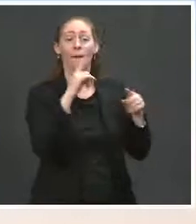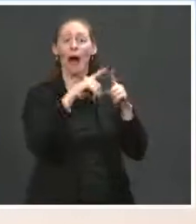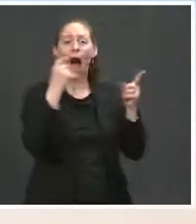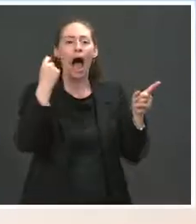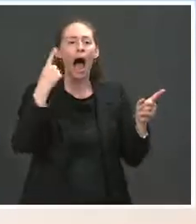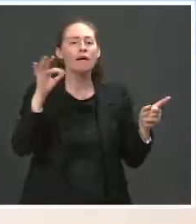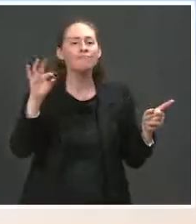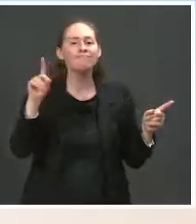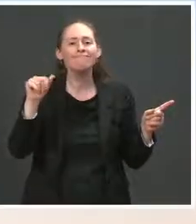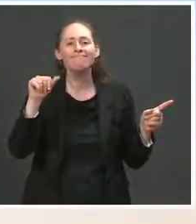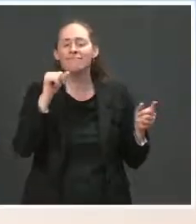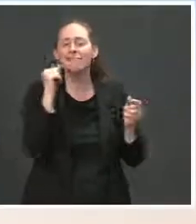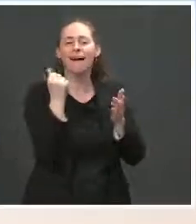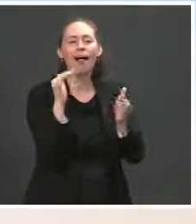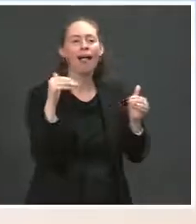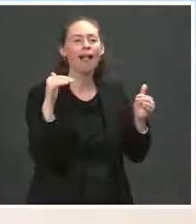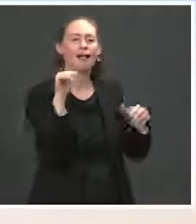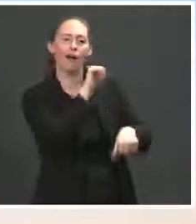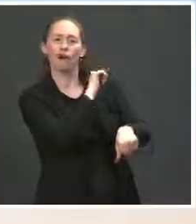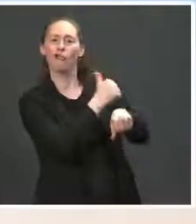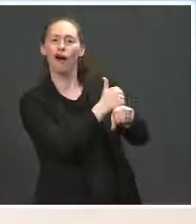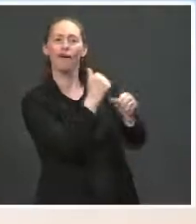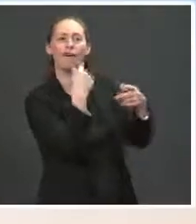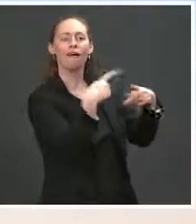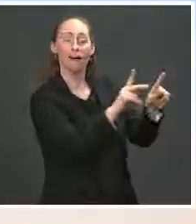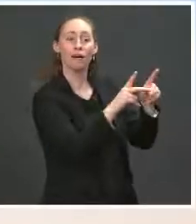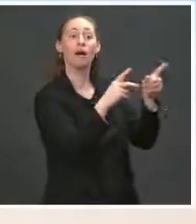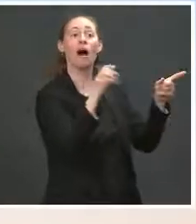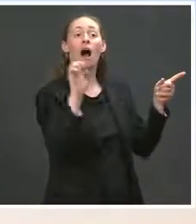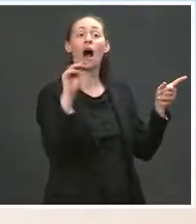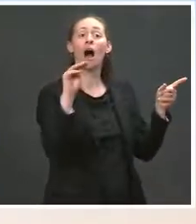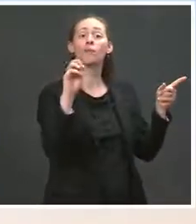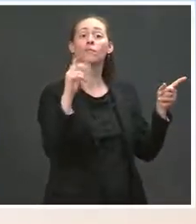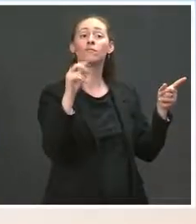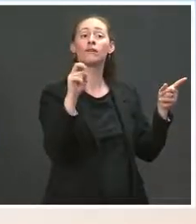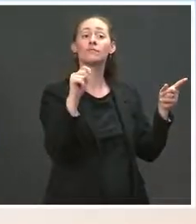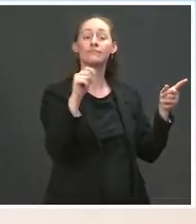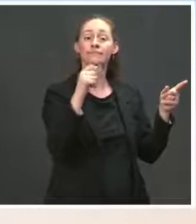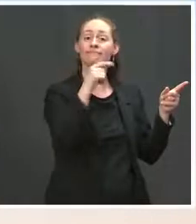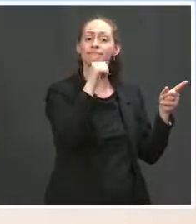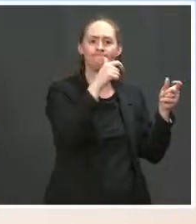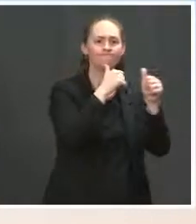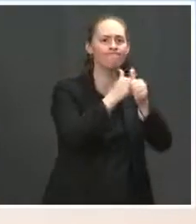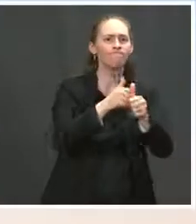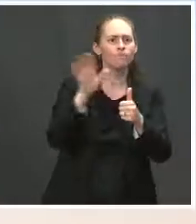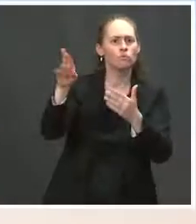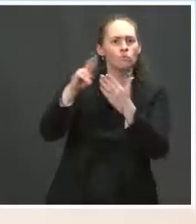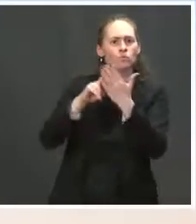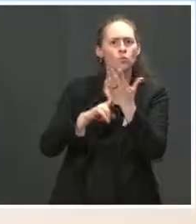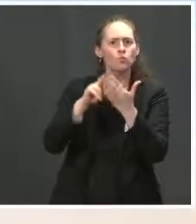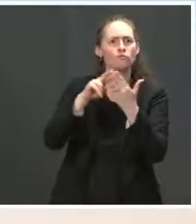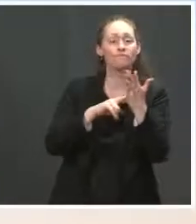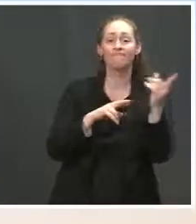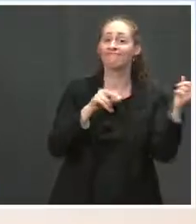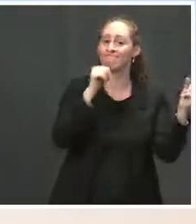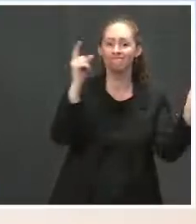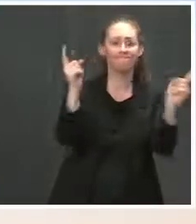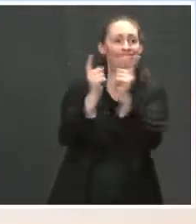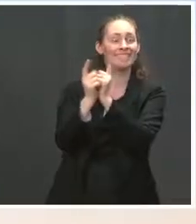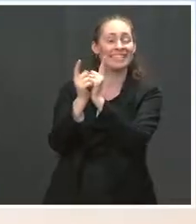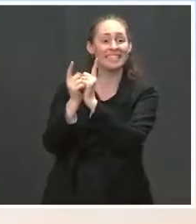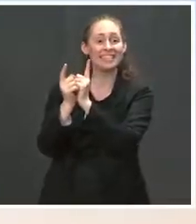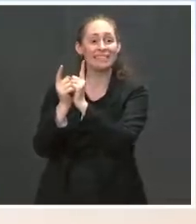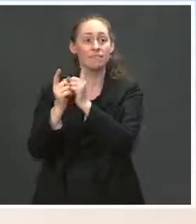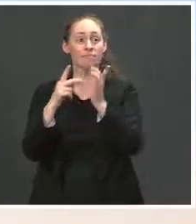manufacturing that emergent has not met those bars and over time has not met those bars. In terms of future contracts, I don't have anything to